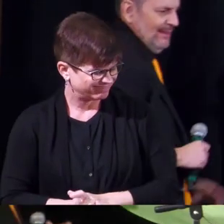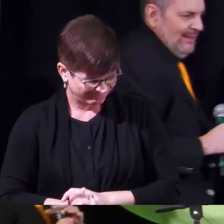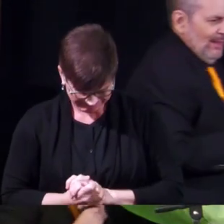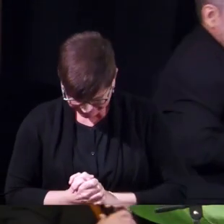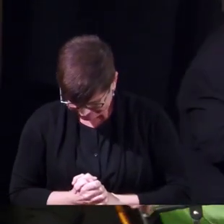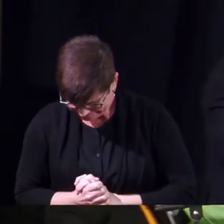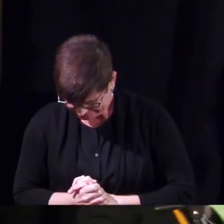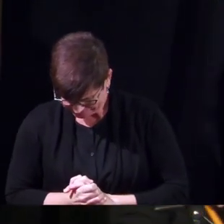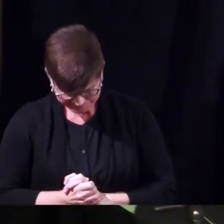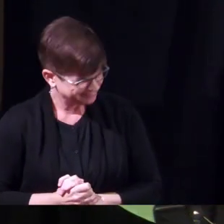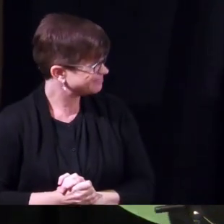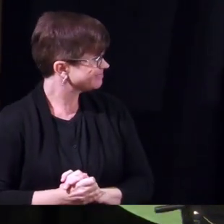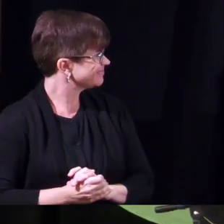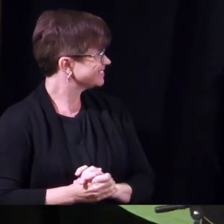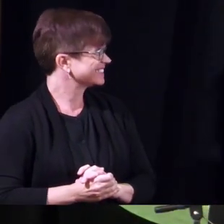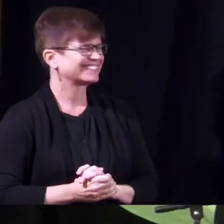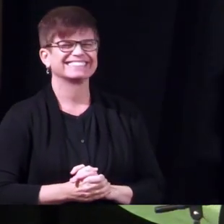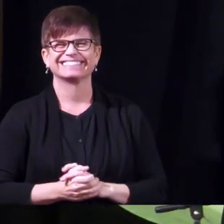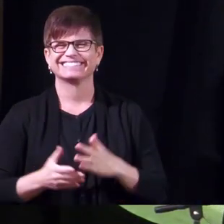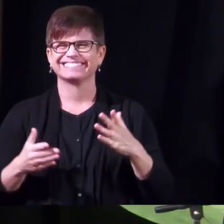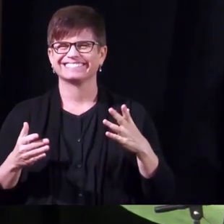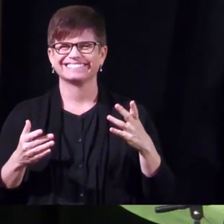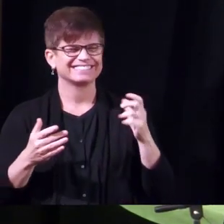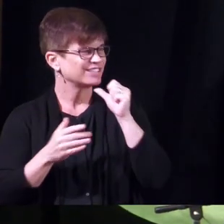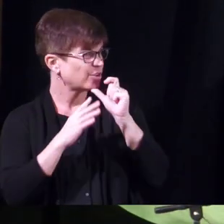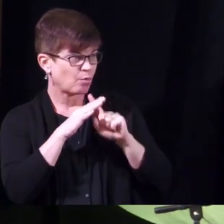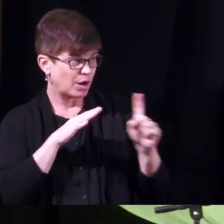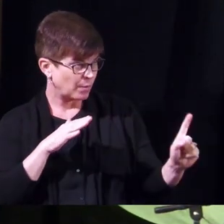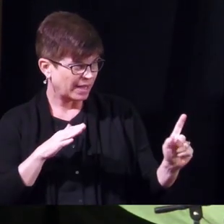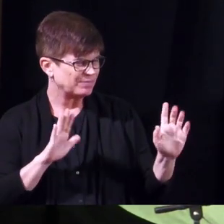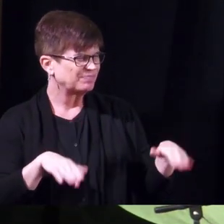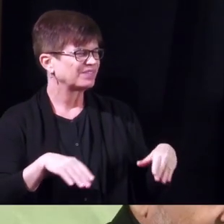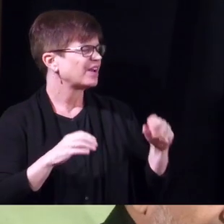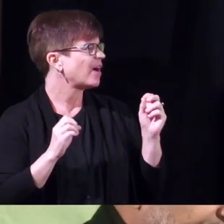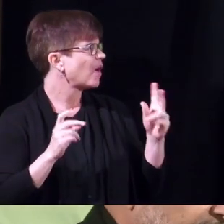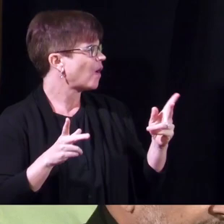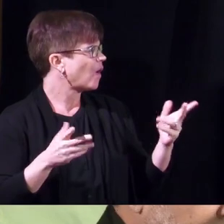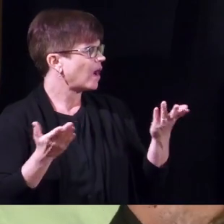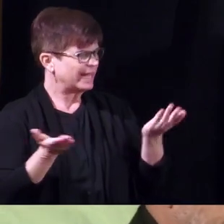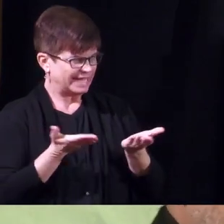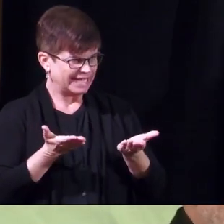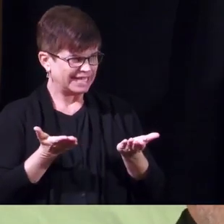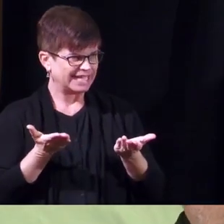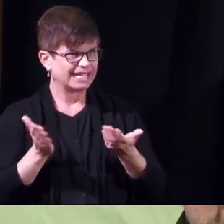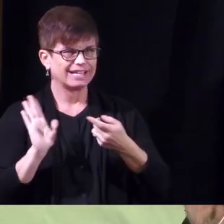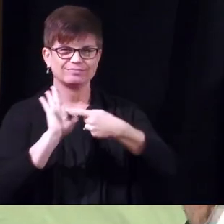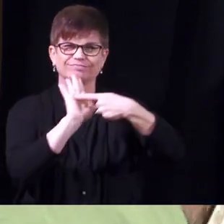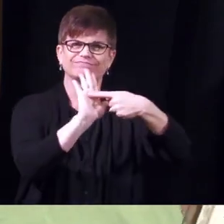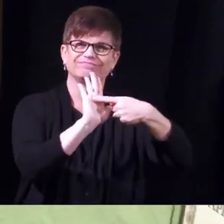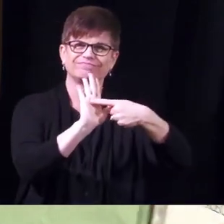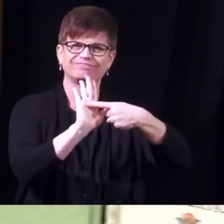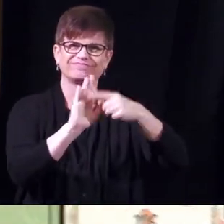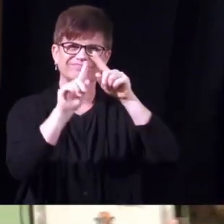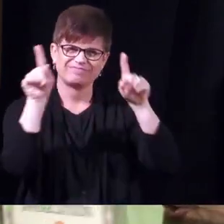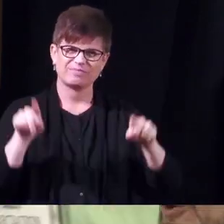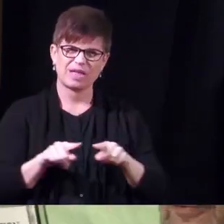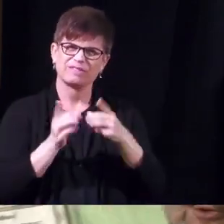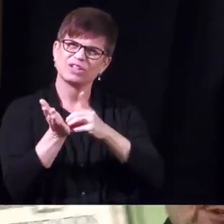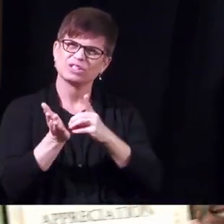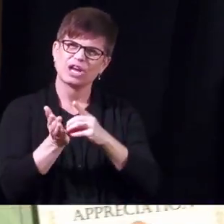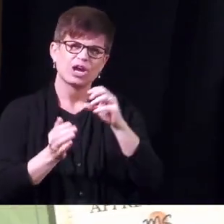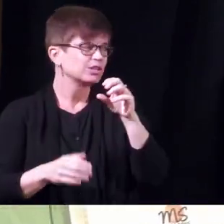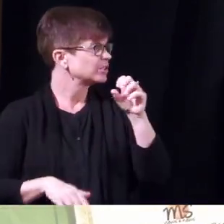but don't run away right all right and here's the plaque for dr samowitz any